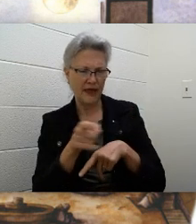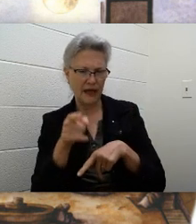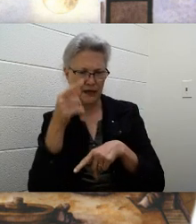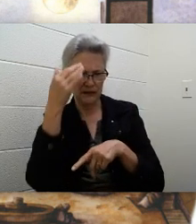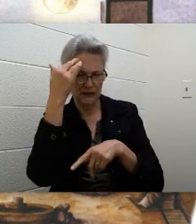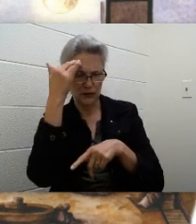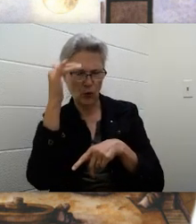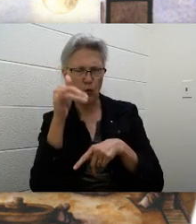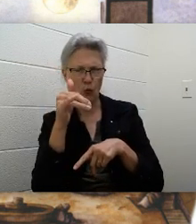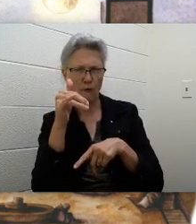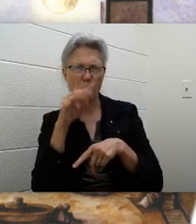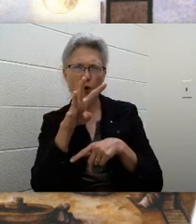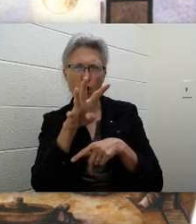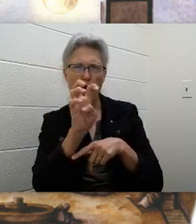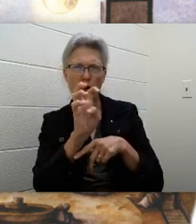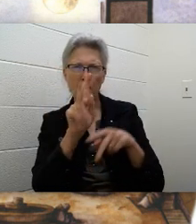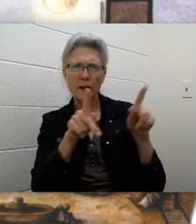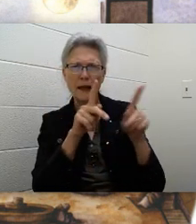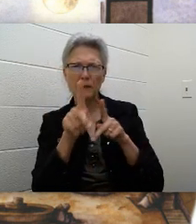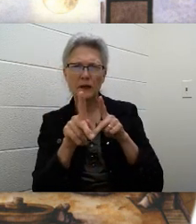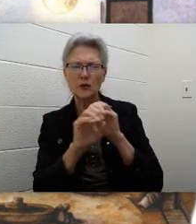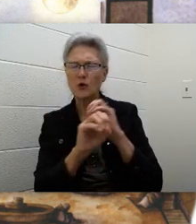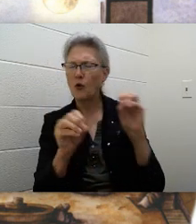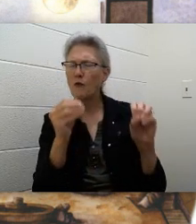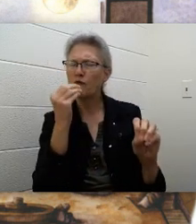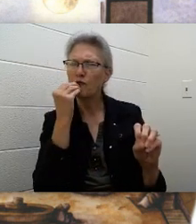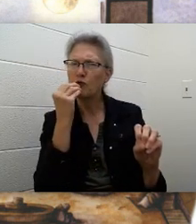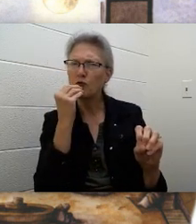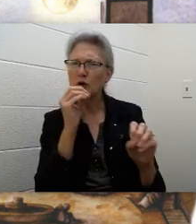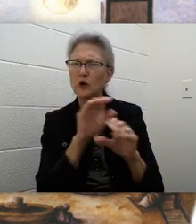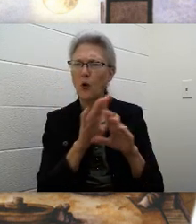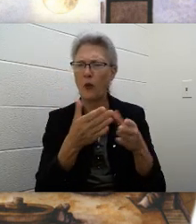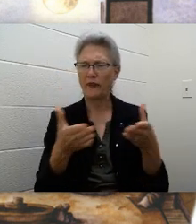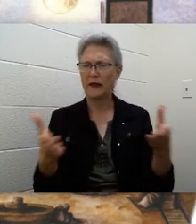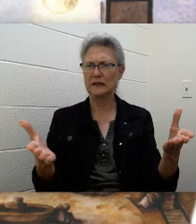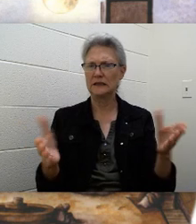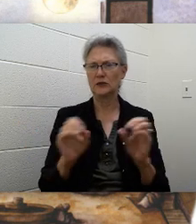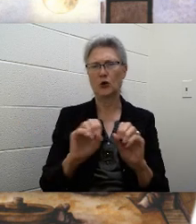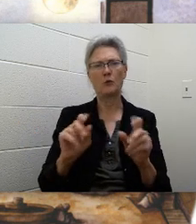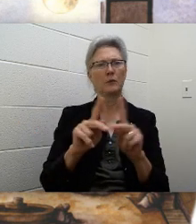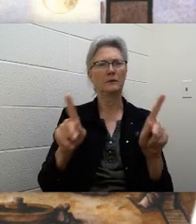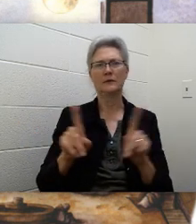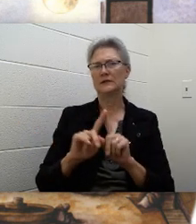food, no possessions to speak of, and nowhere to go.